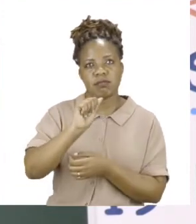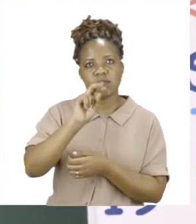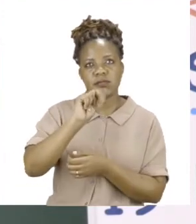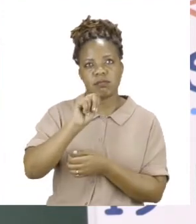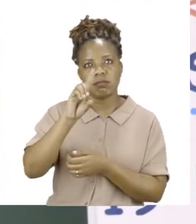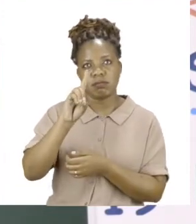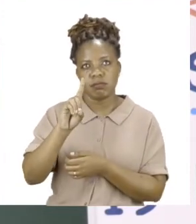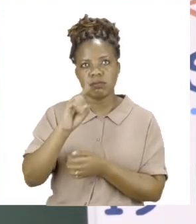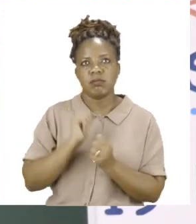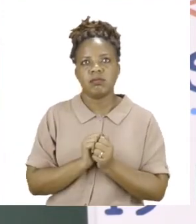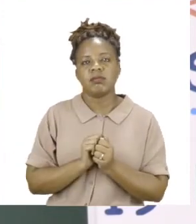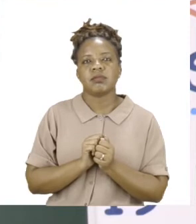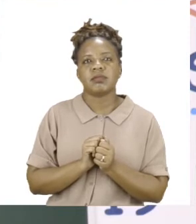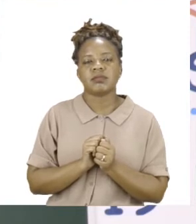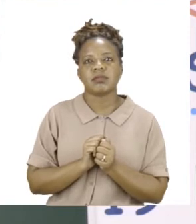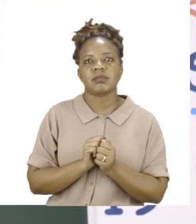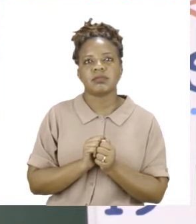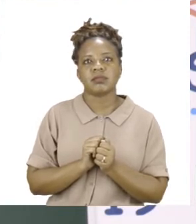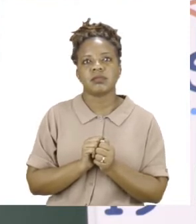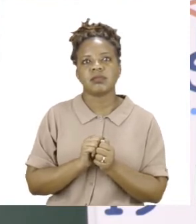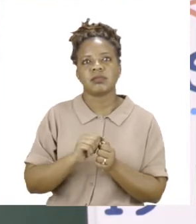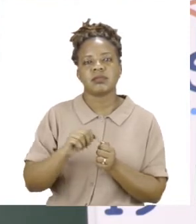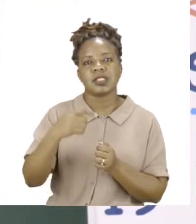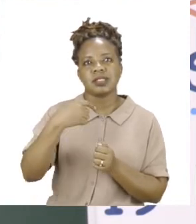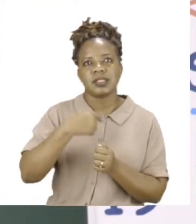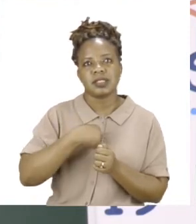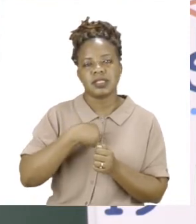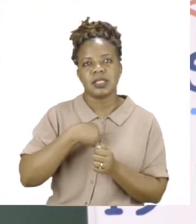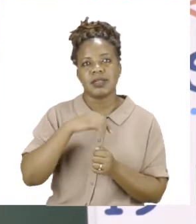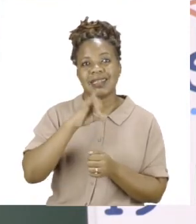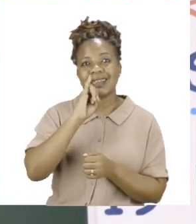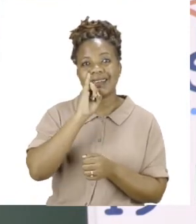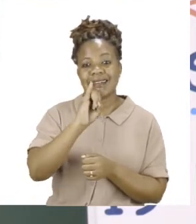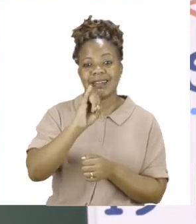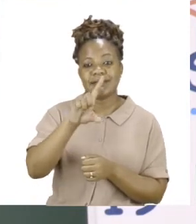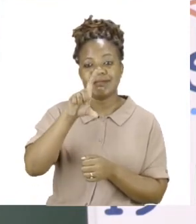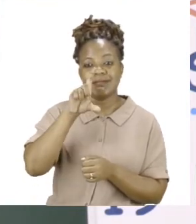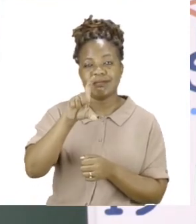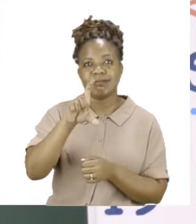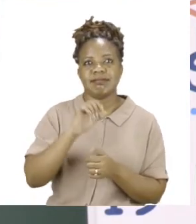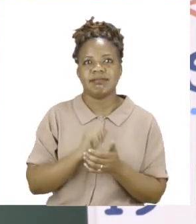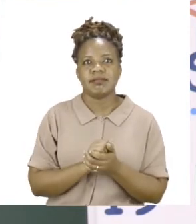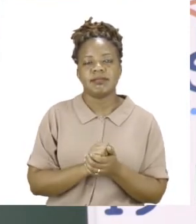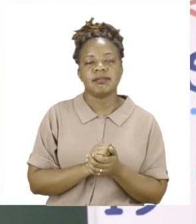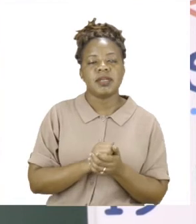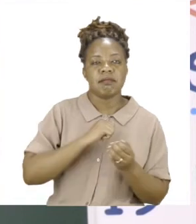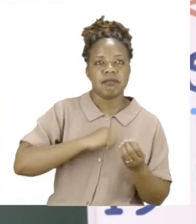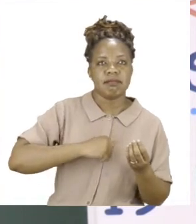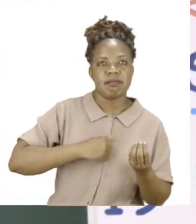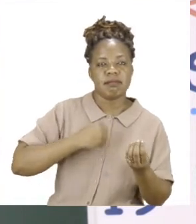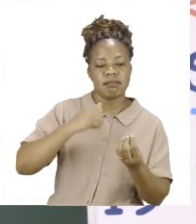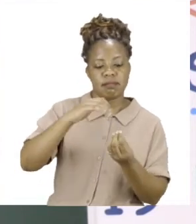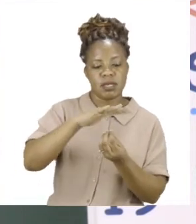I. I, because when you are referring to yourself, you use a capital letter I. My family and